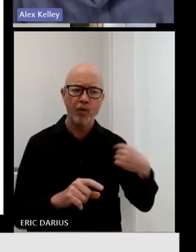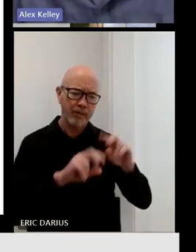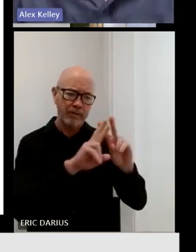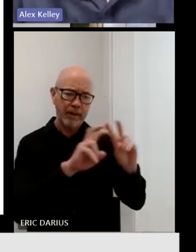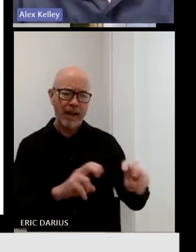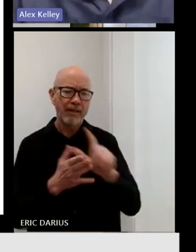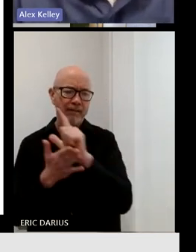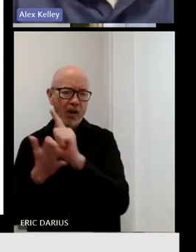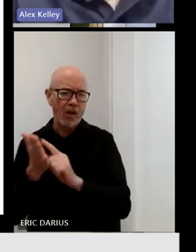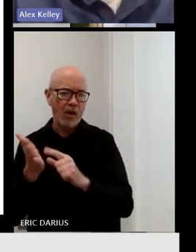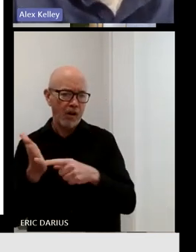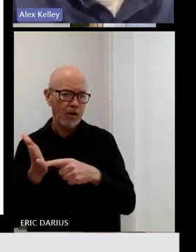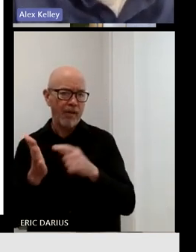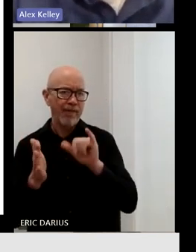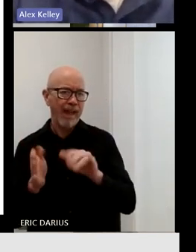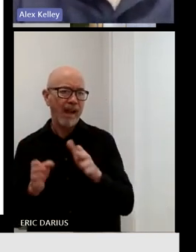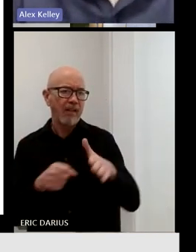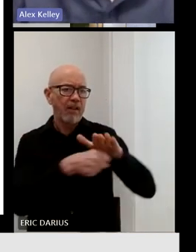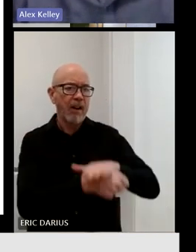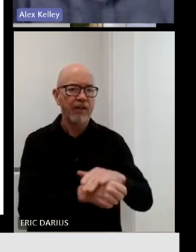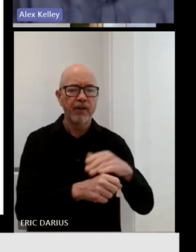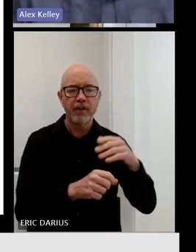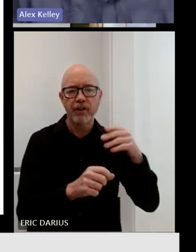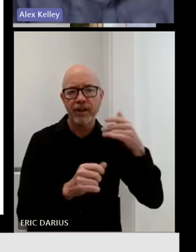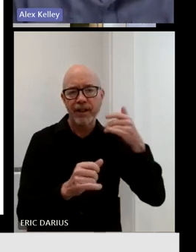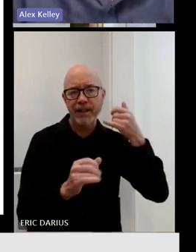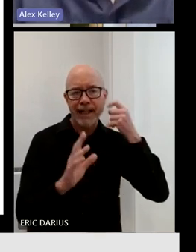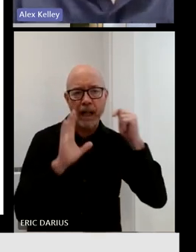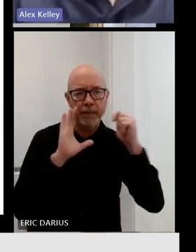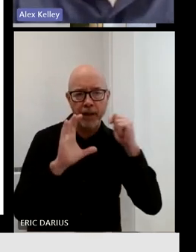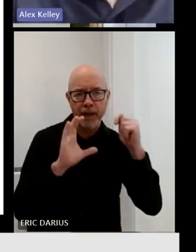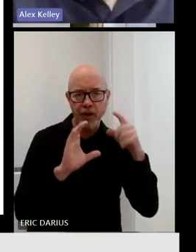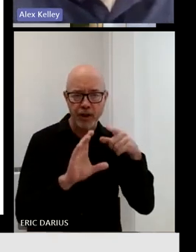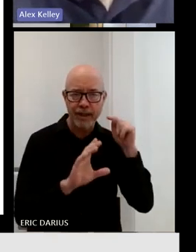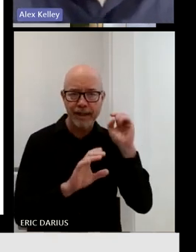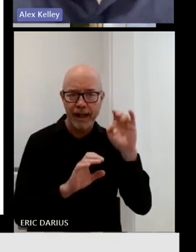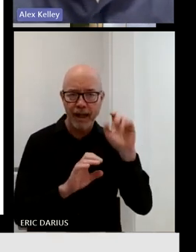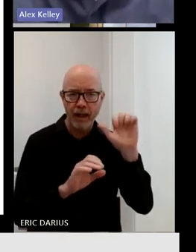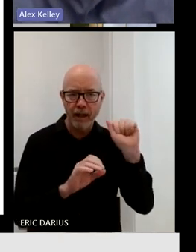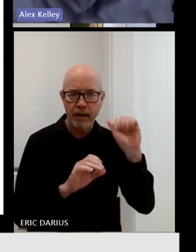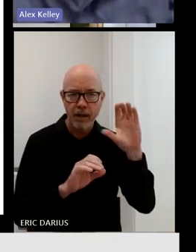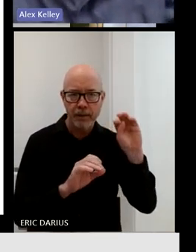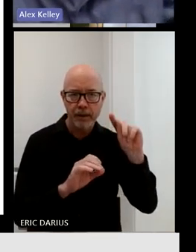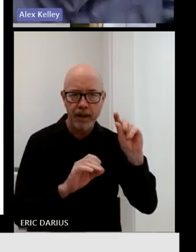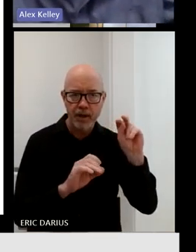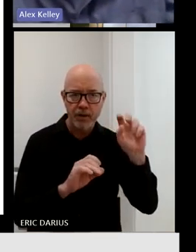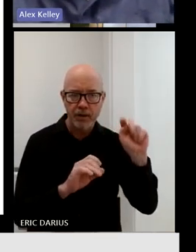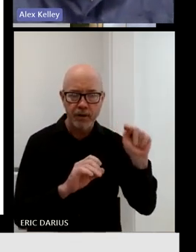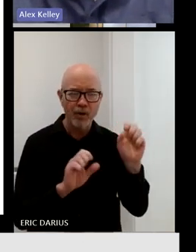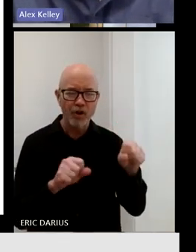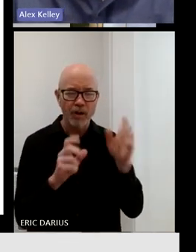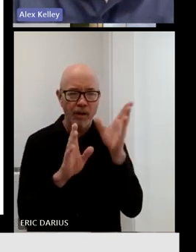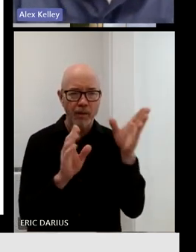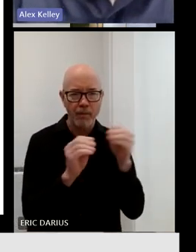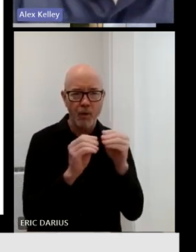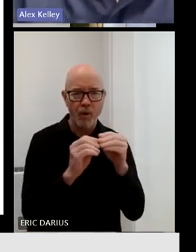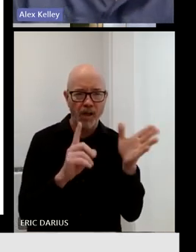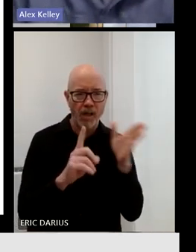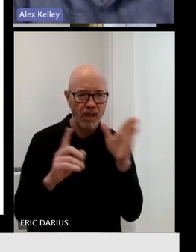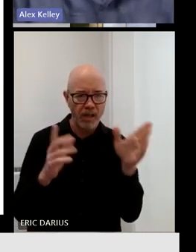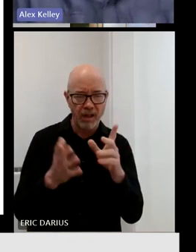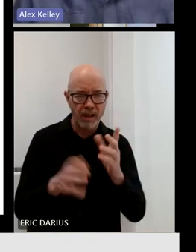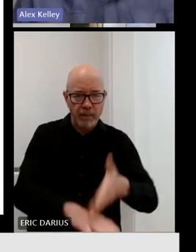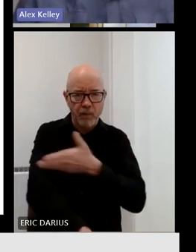telecommunications. And our conclusion is that they could be more specific and better aligned with current state strategy in a few critical areas.